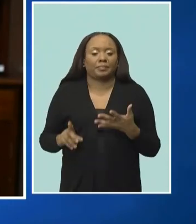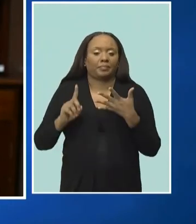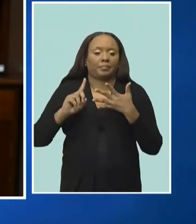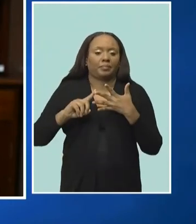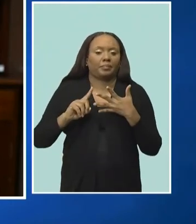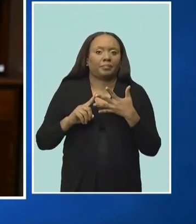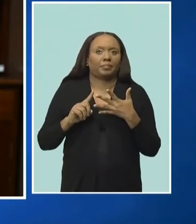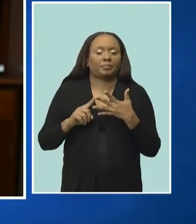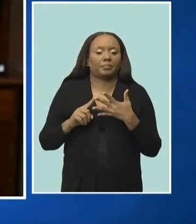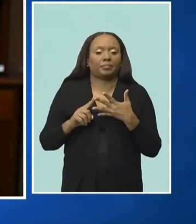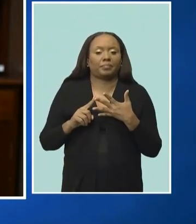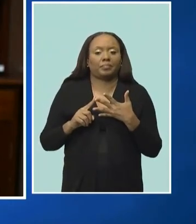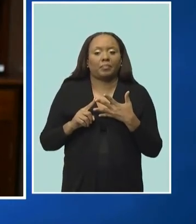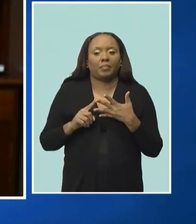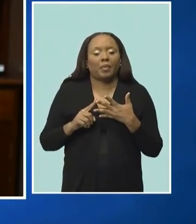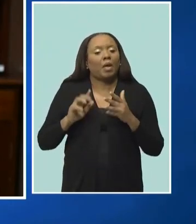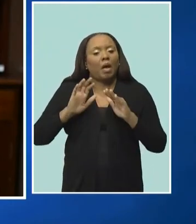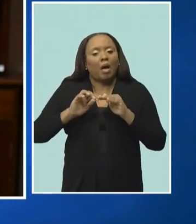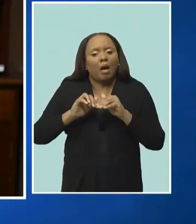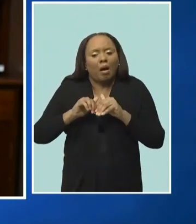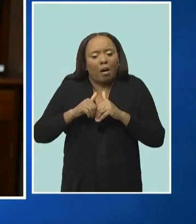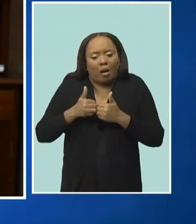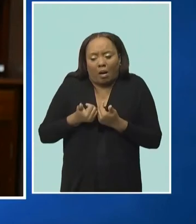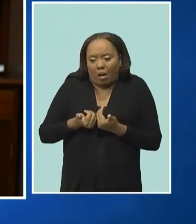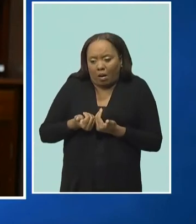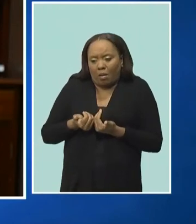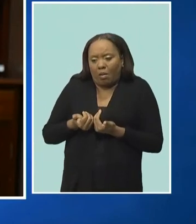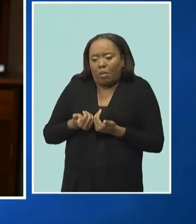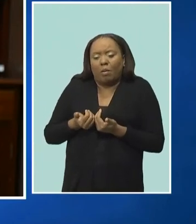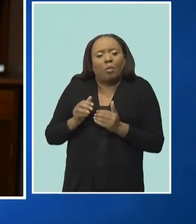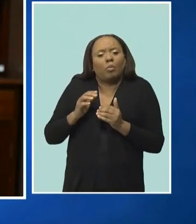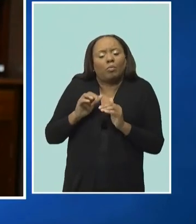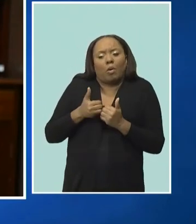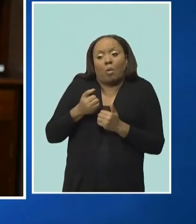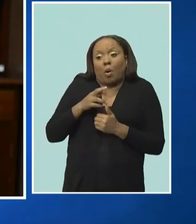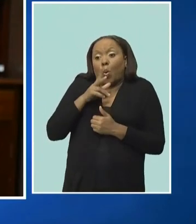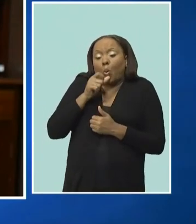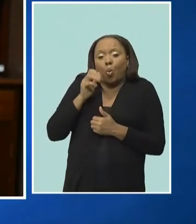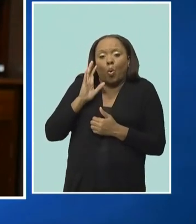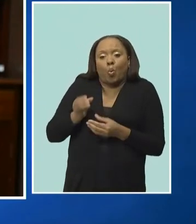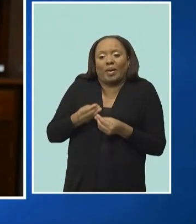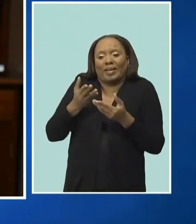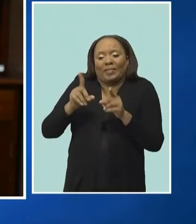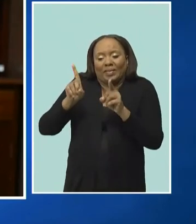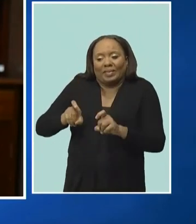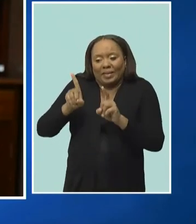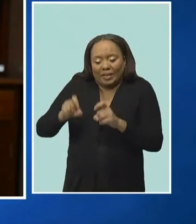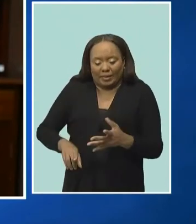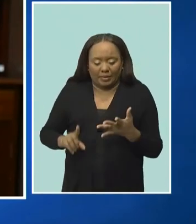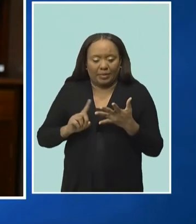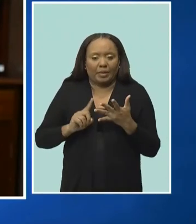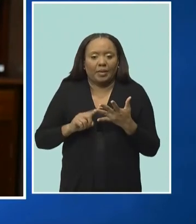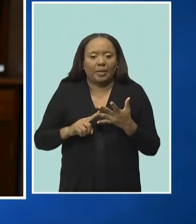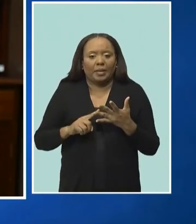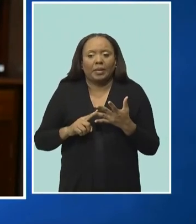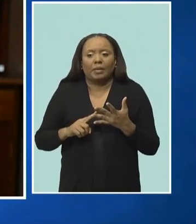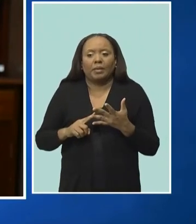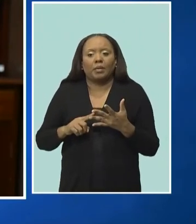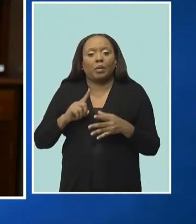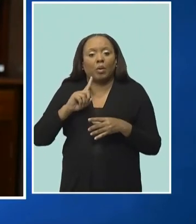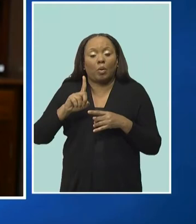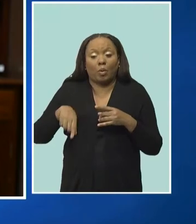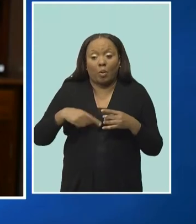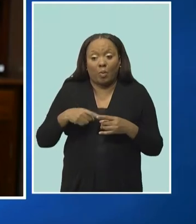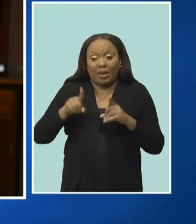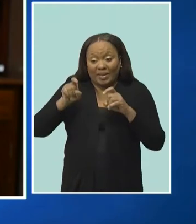Administration. How will it be administered? Who will administer? Data collection and analysis. What will be